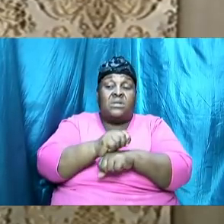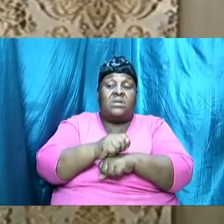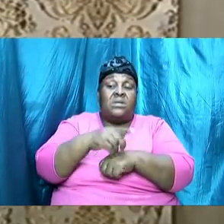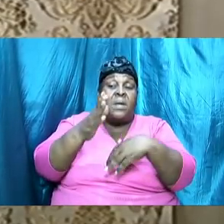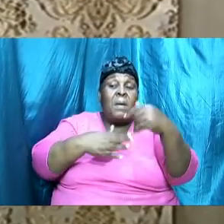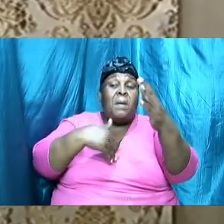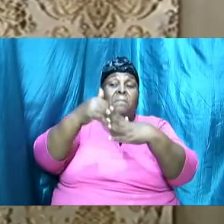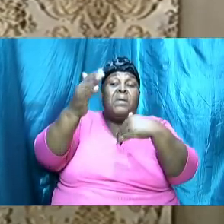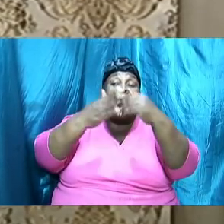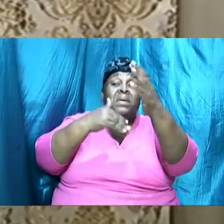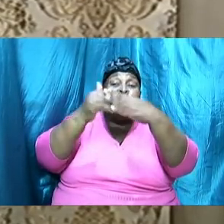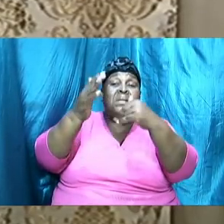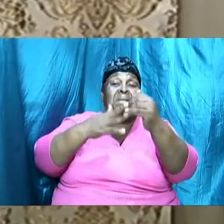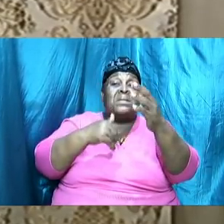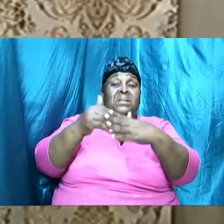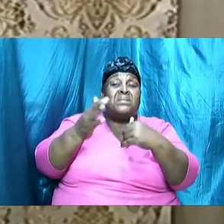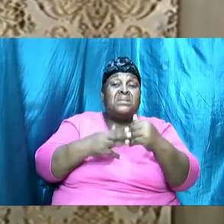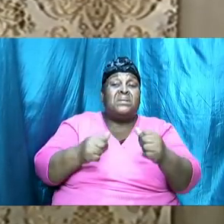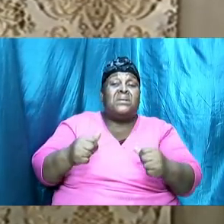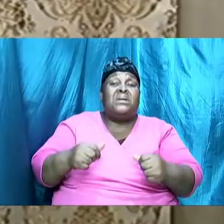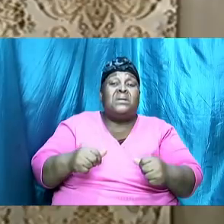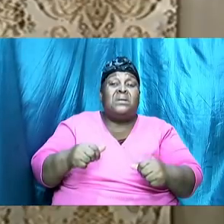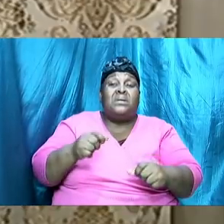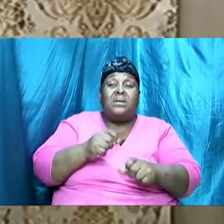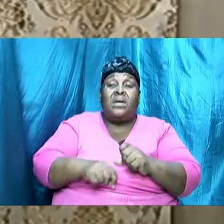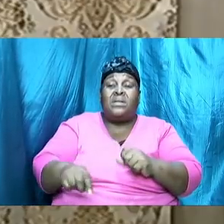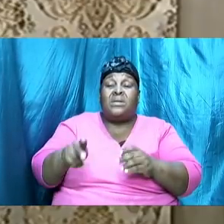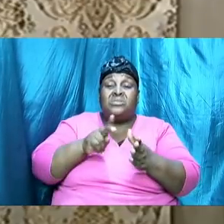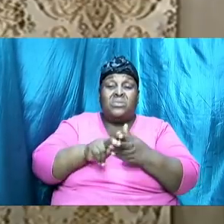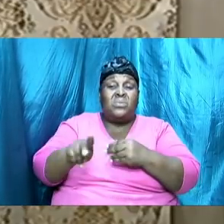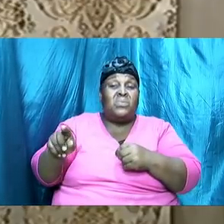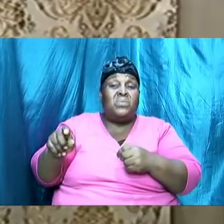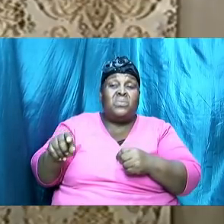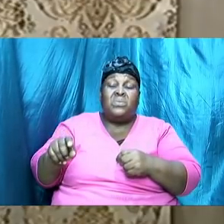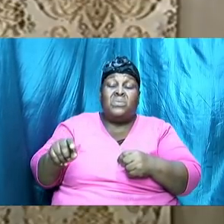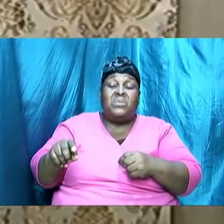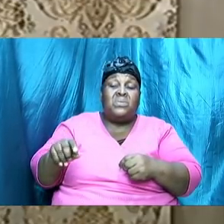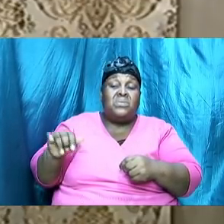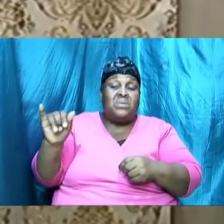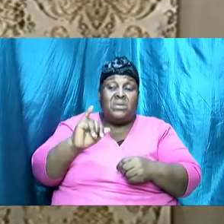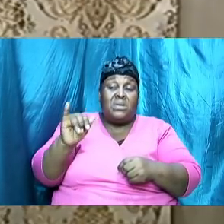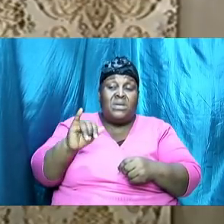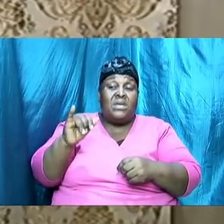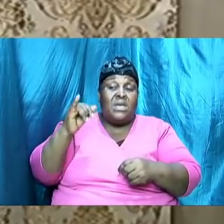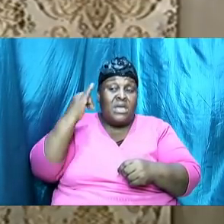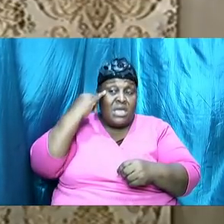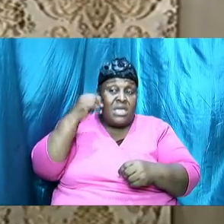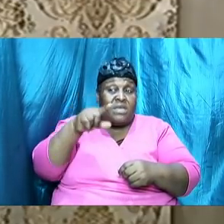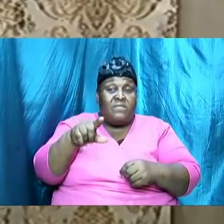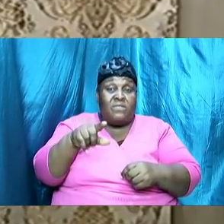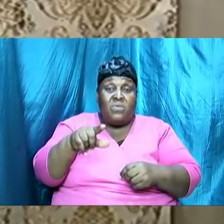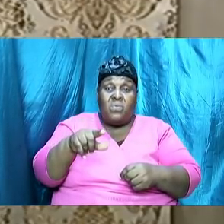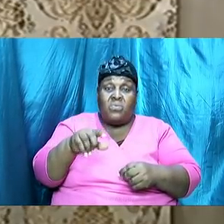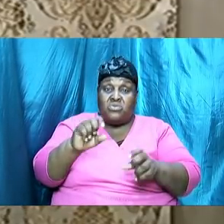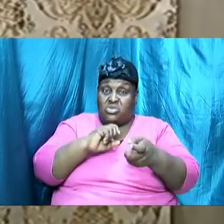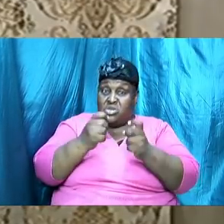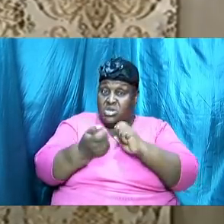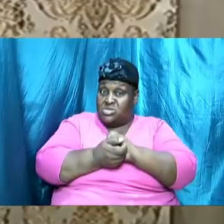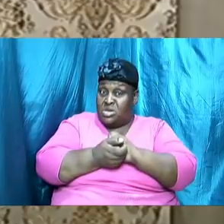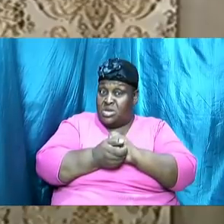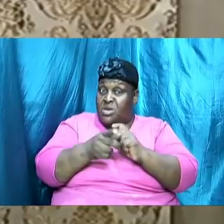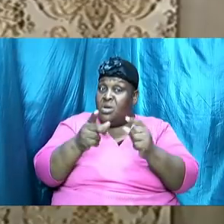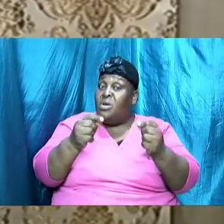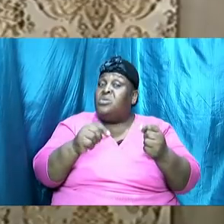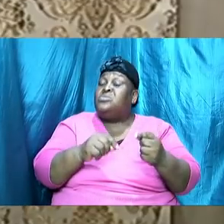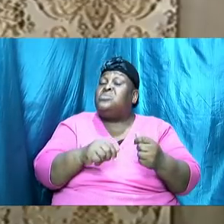execute accordingly if he dare to change and to do otherwise he